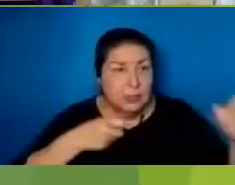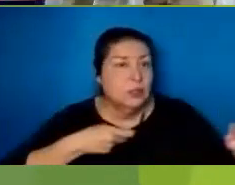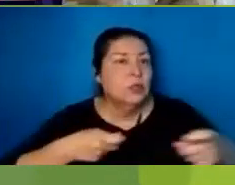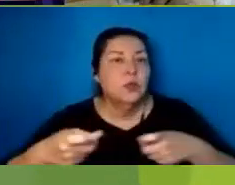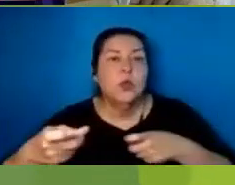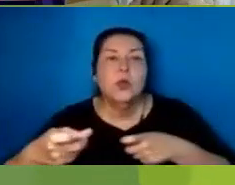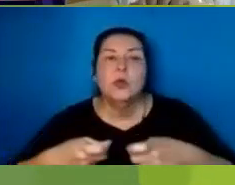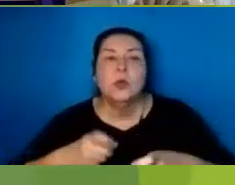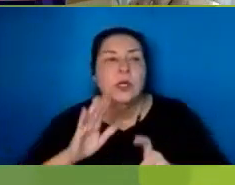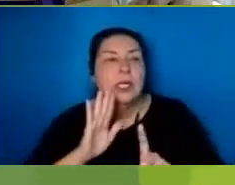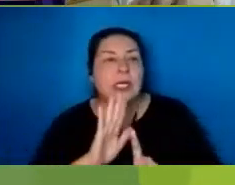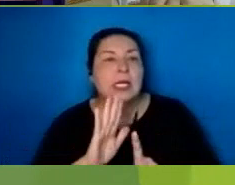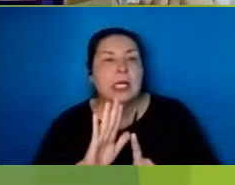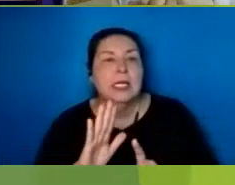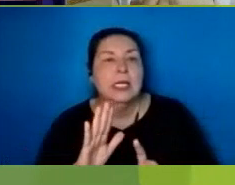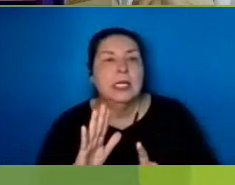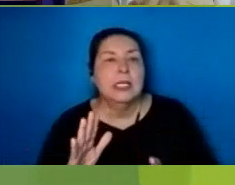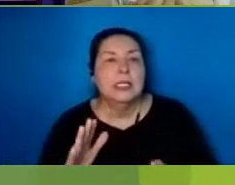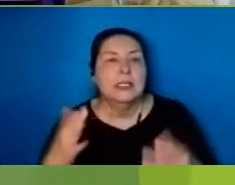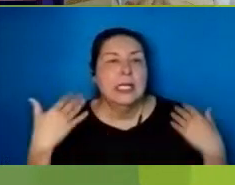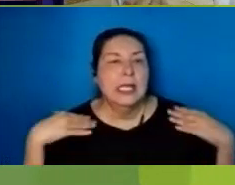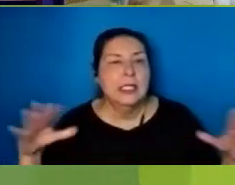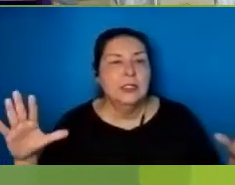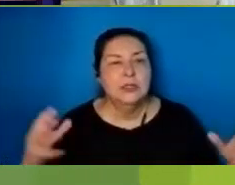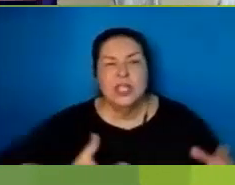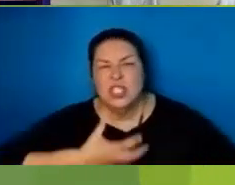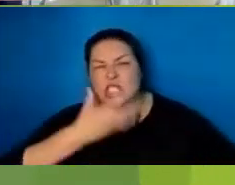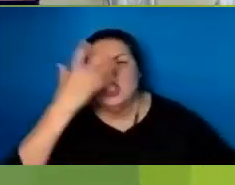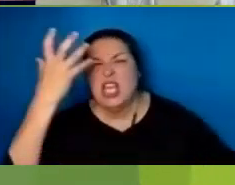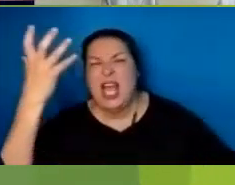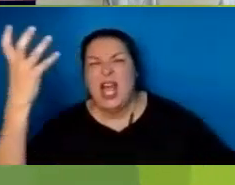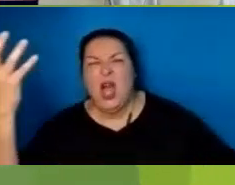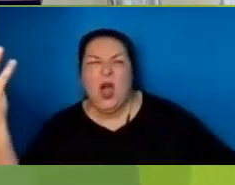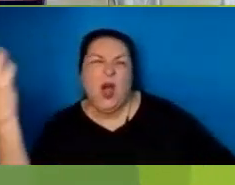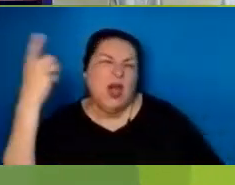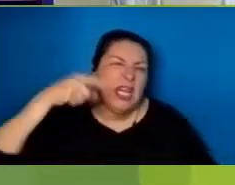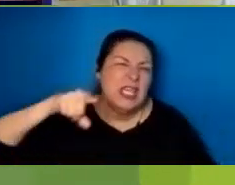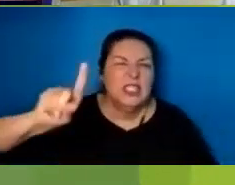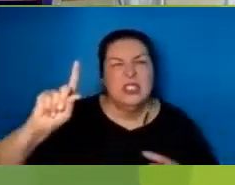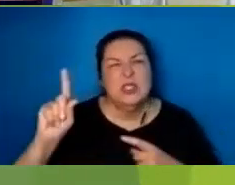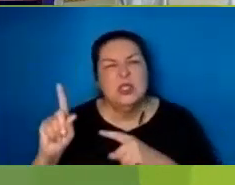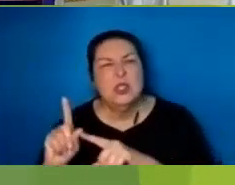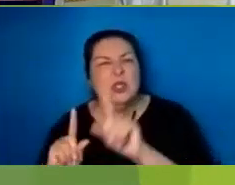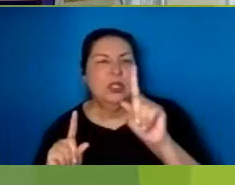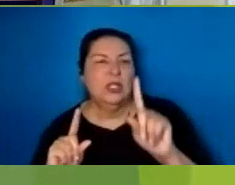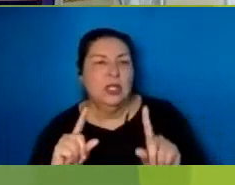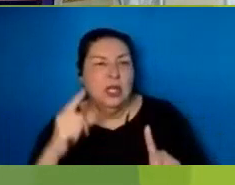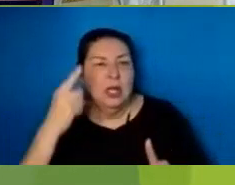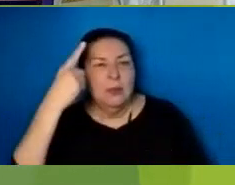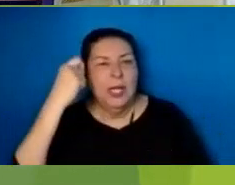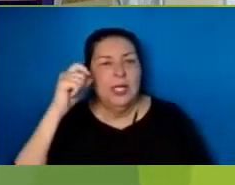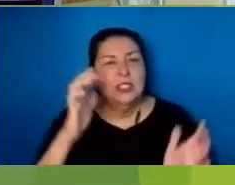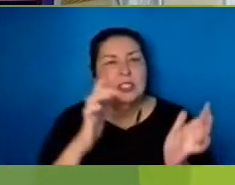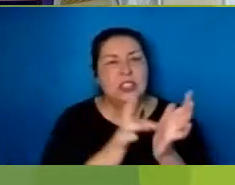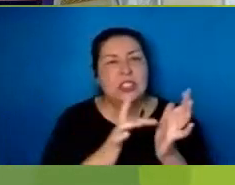shouted and jeered. For Jesus was slain, whom the